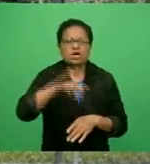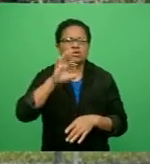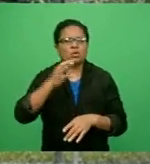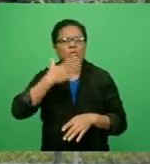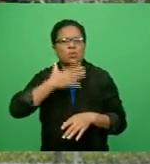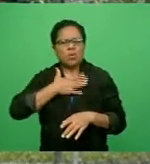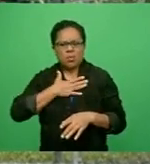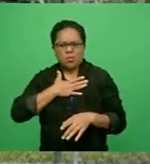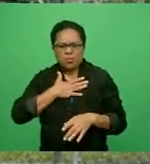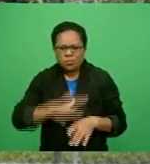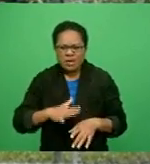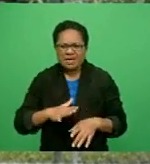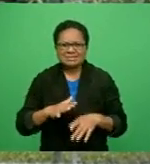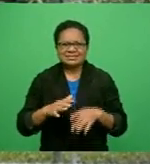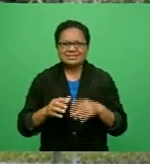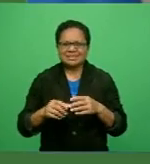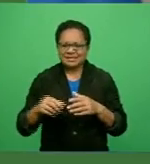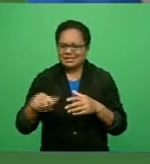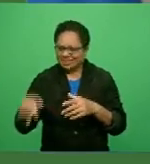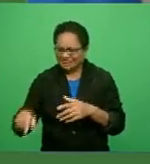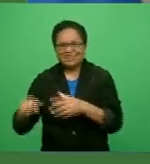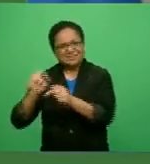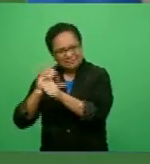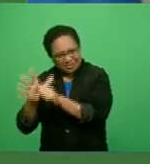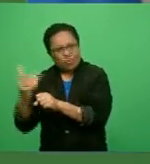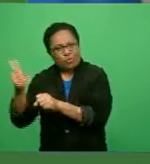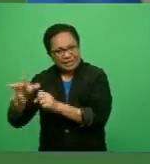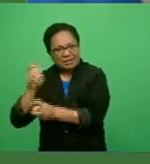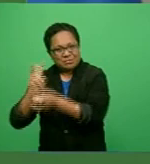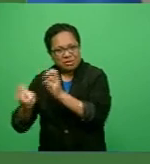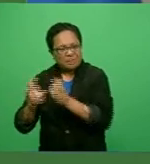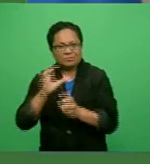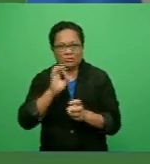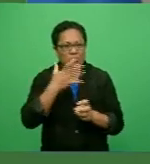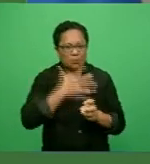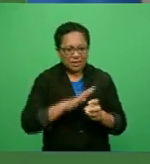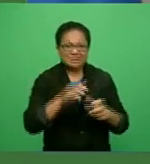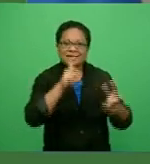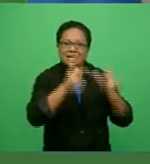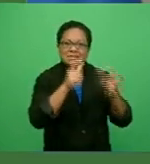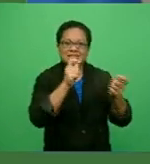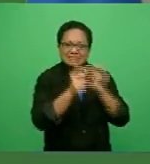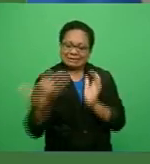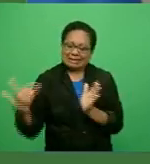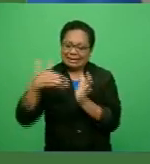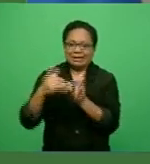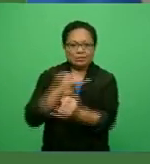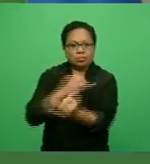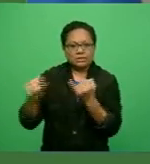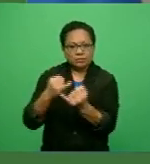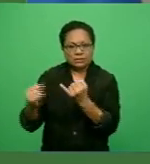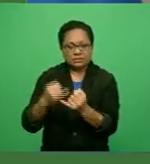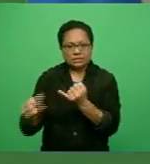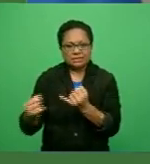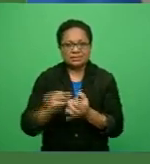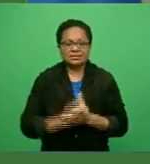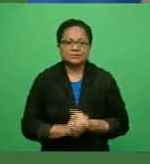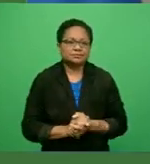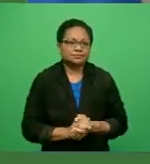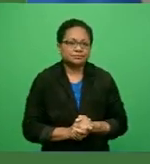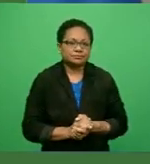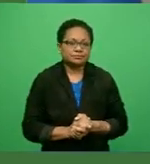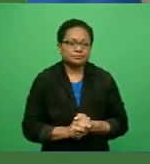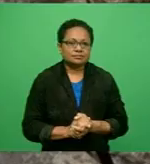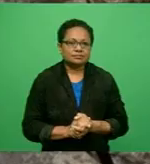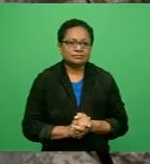victim to the COVID-19 crisis. The scale of suffering around the world due to climate disruption will go beyond all our